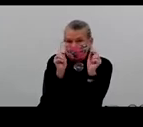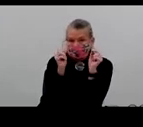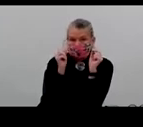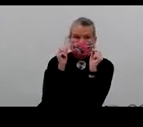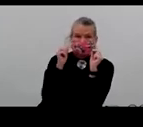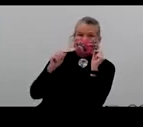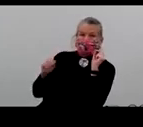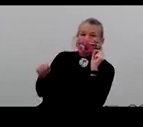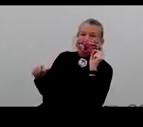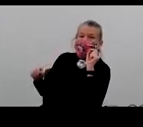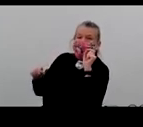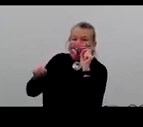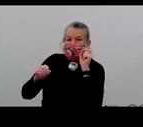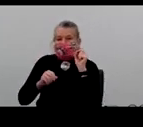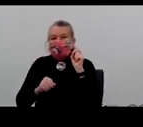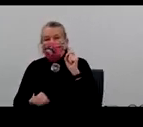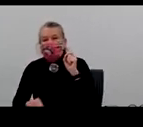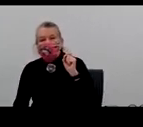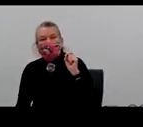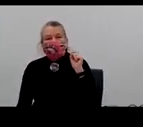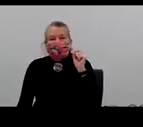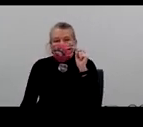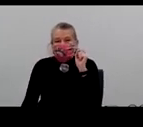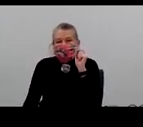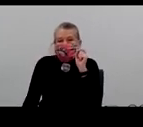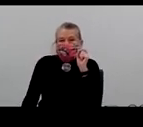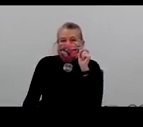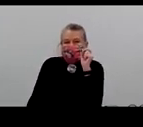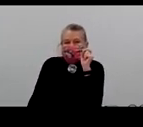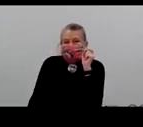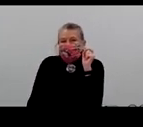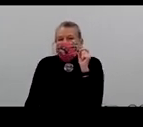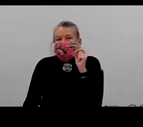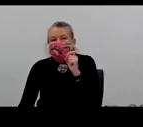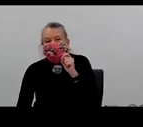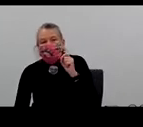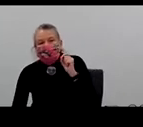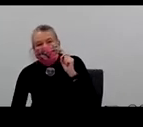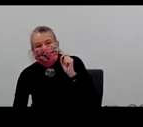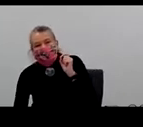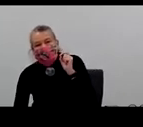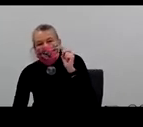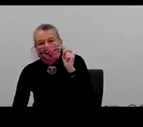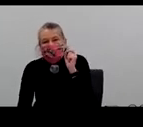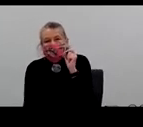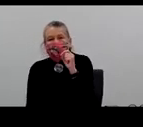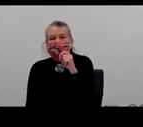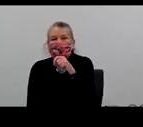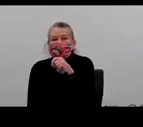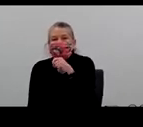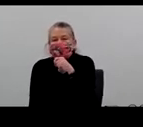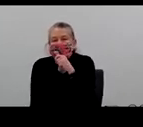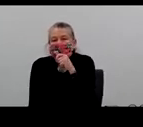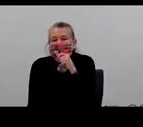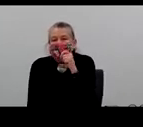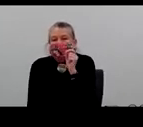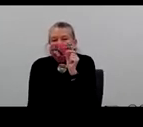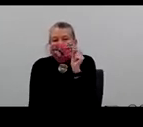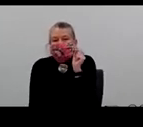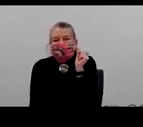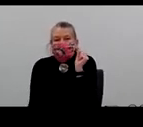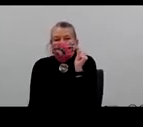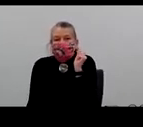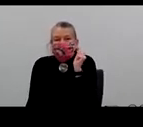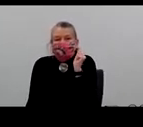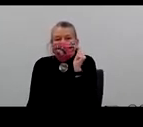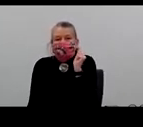think before moving on, we'll take one more question. from Dr. John Barnett, who is chair of the microbiology department. And